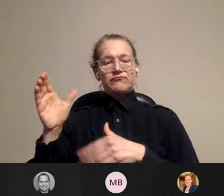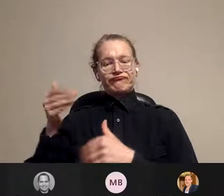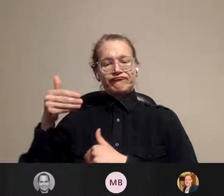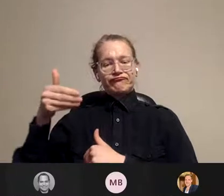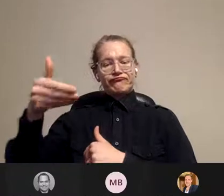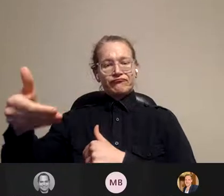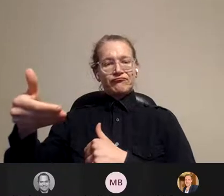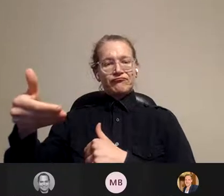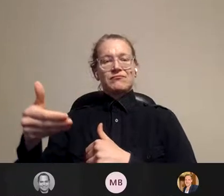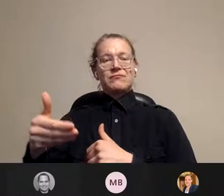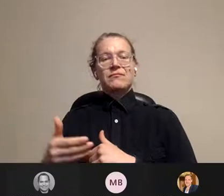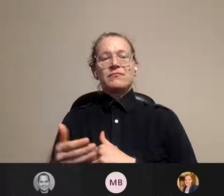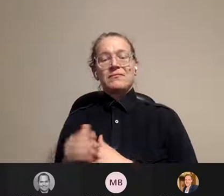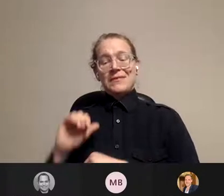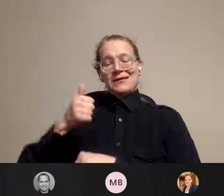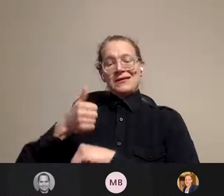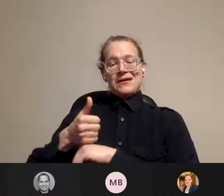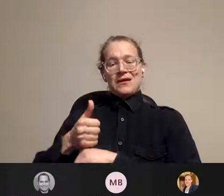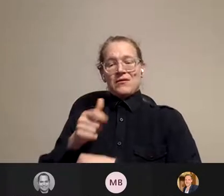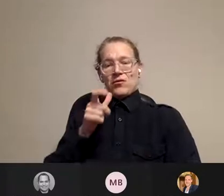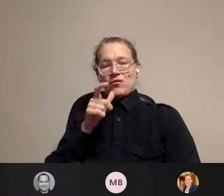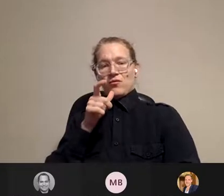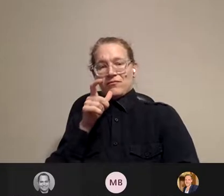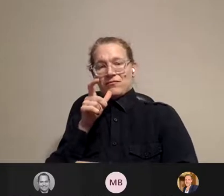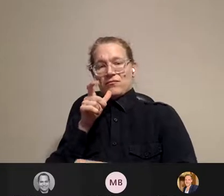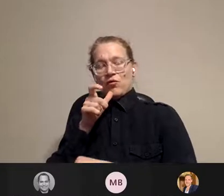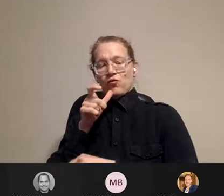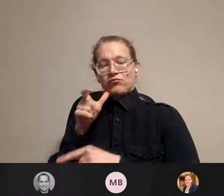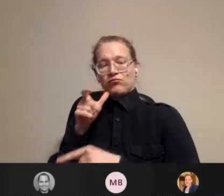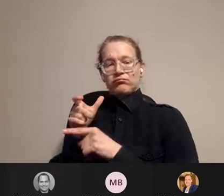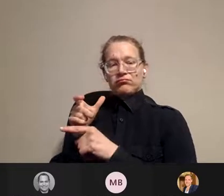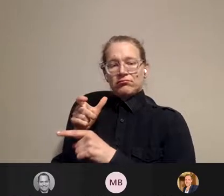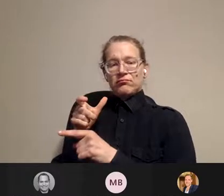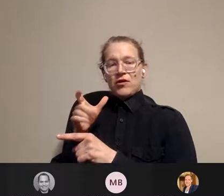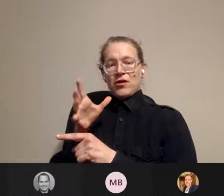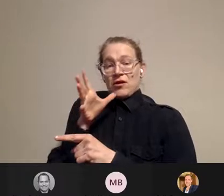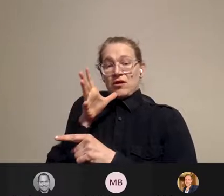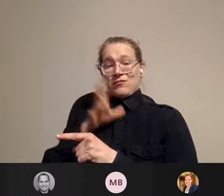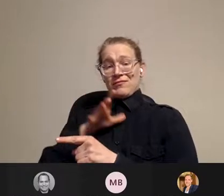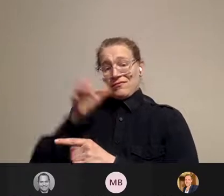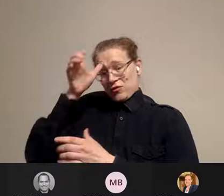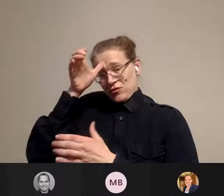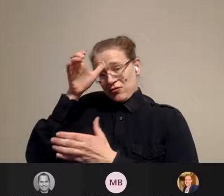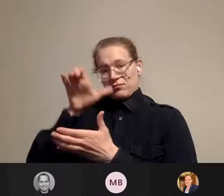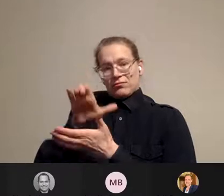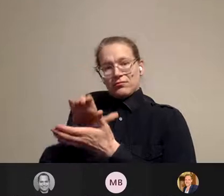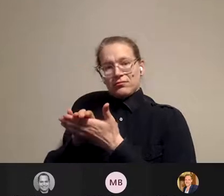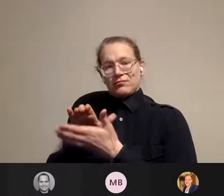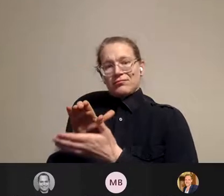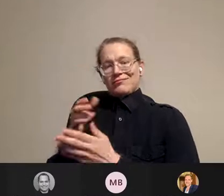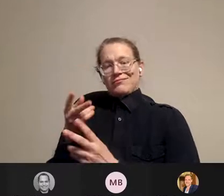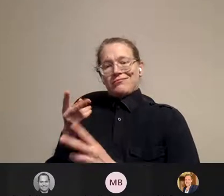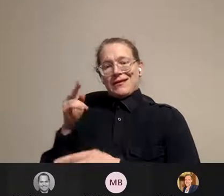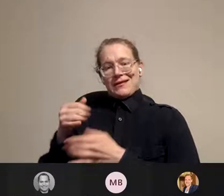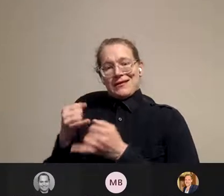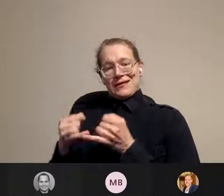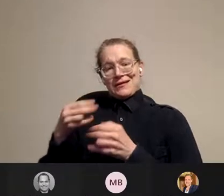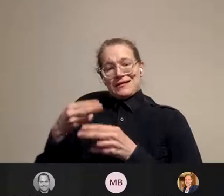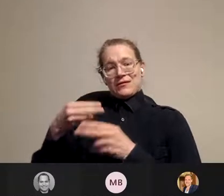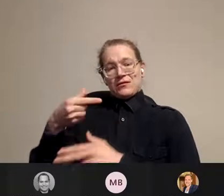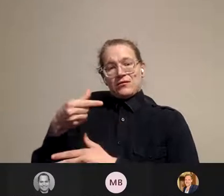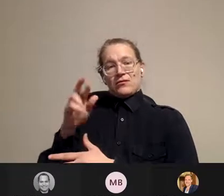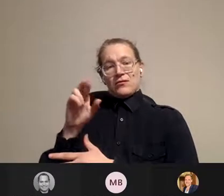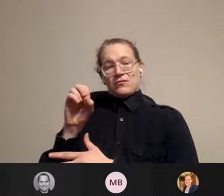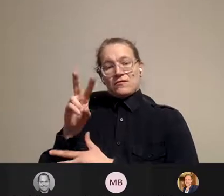husband, Brandon T. Grover, Jr., to bring nationally recognized speakers to campus to address health-related issues.